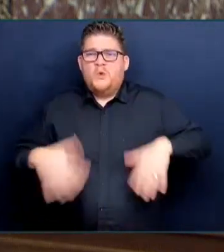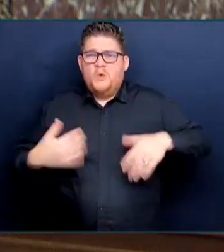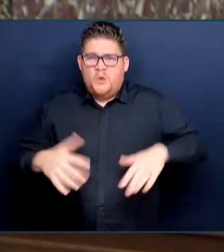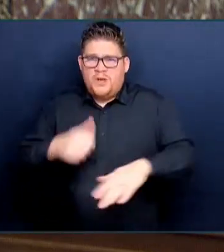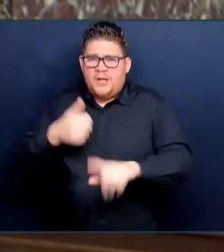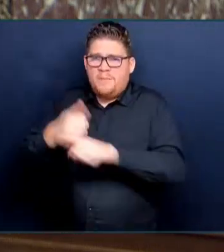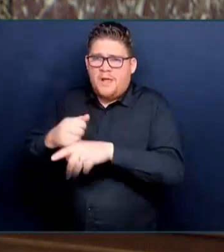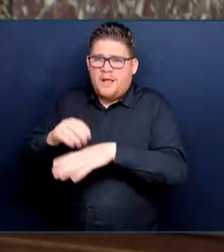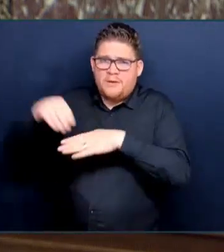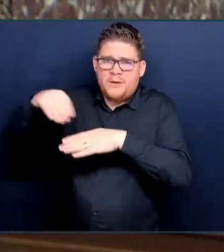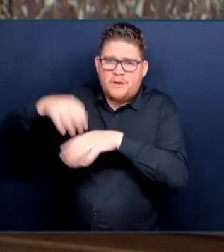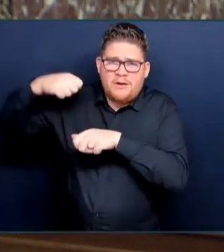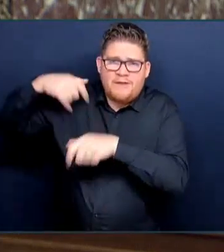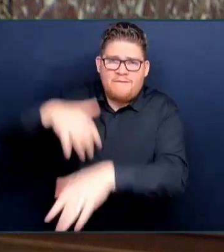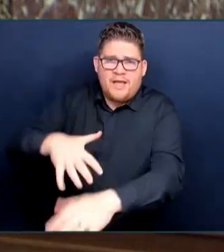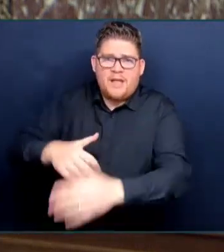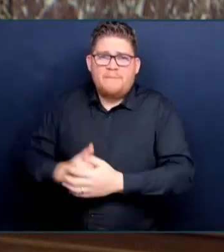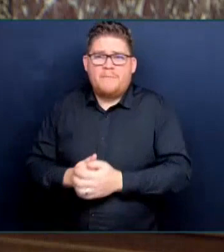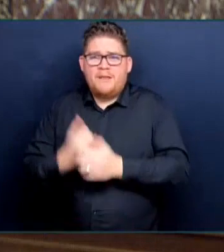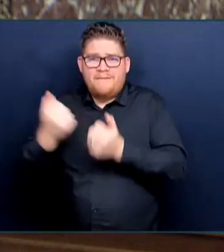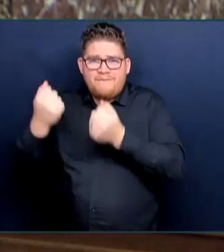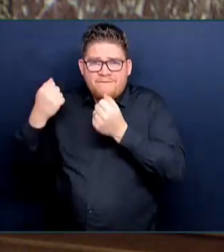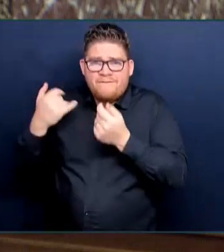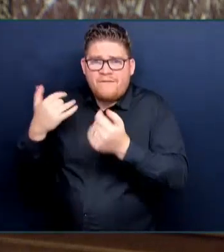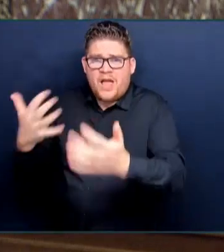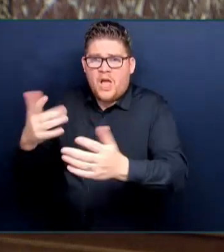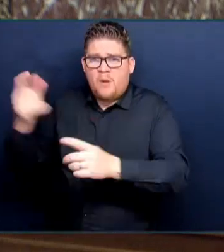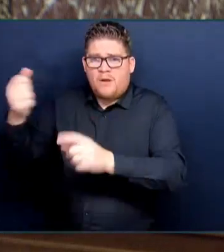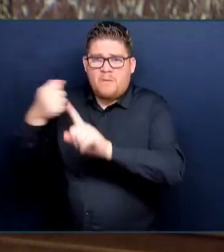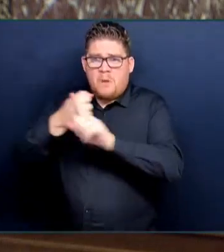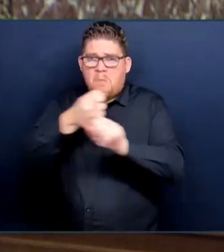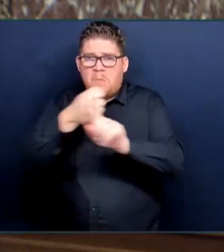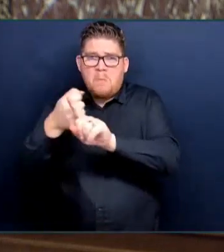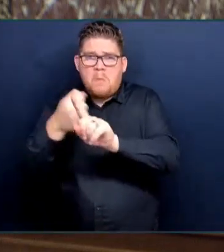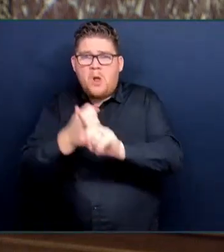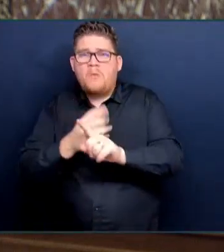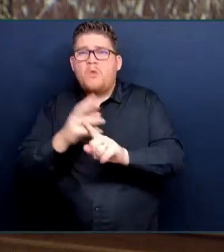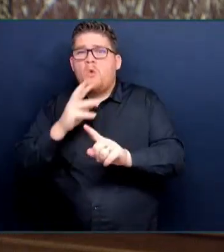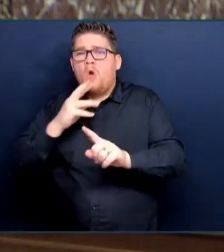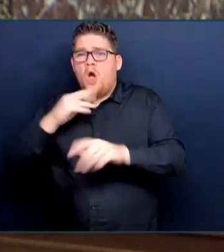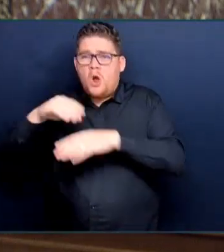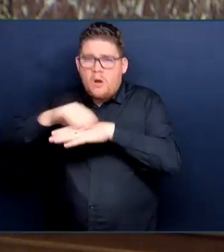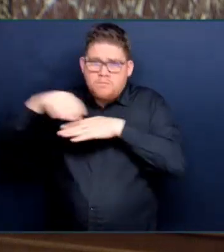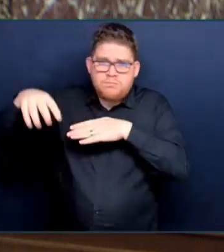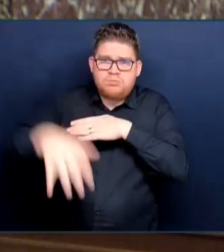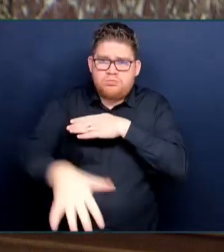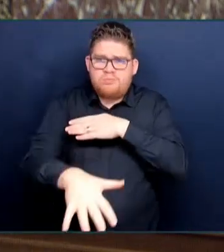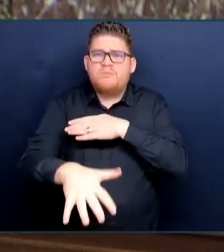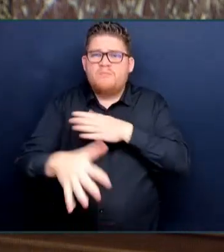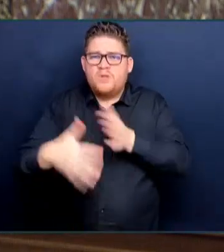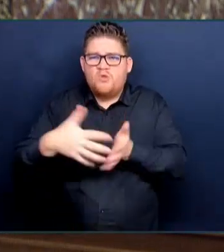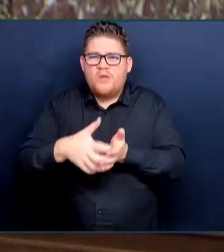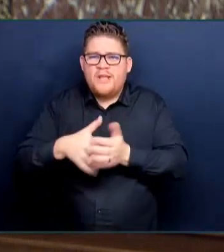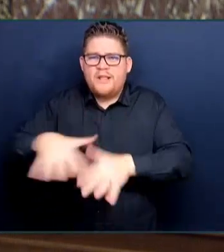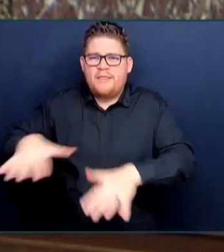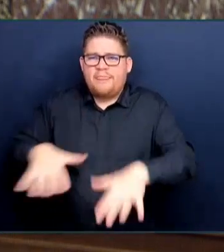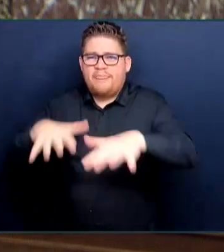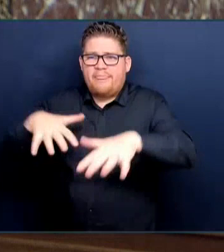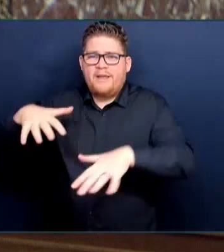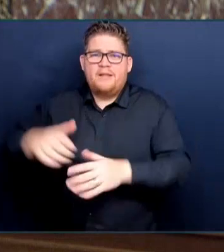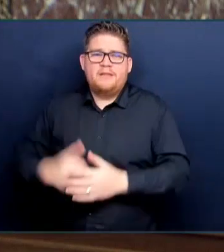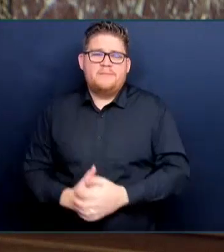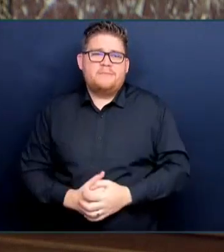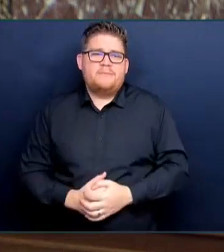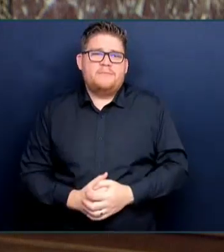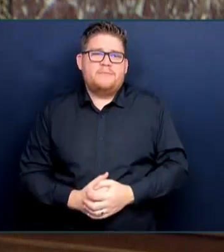But I think the member also knows that, in every instance where we have literally restored connectivity for